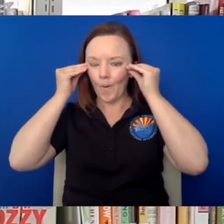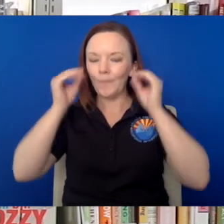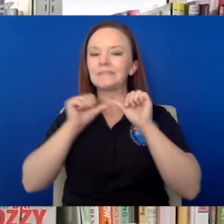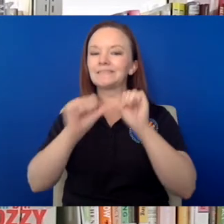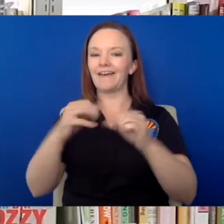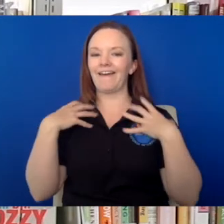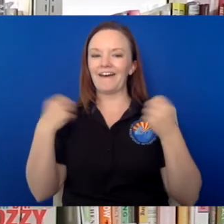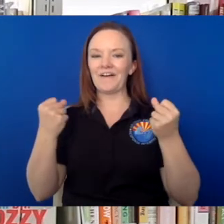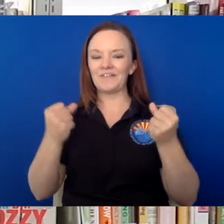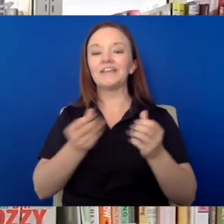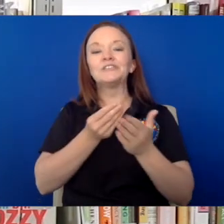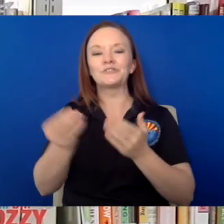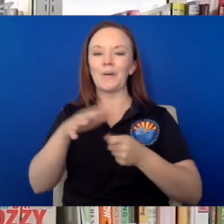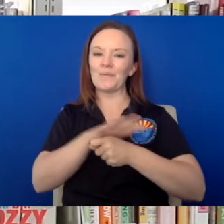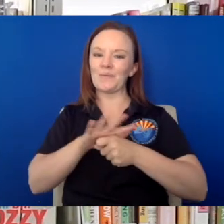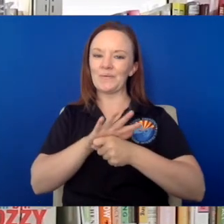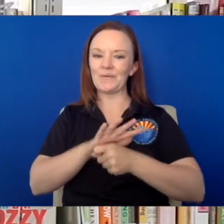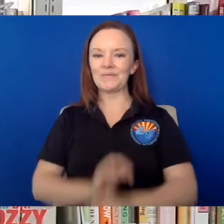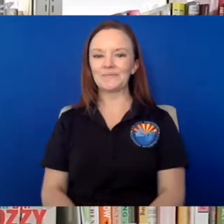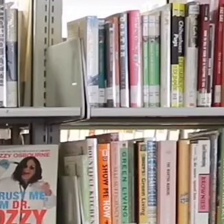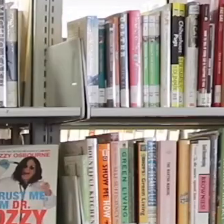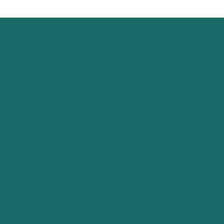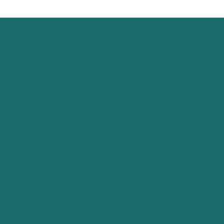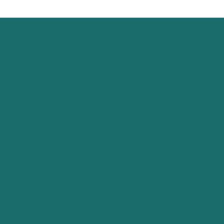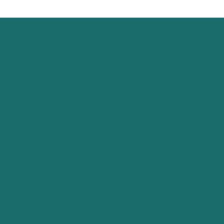Stay healthy. And shop local. with a